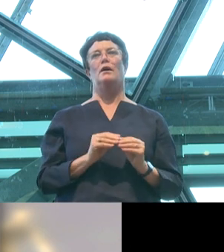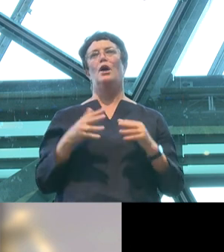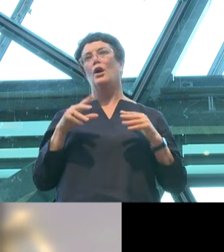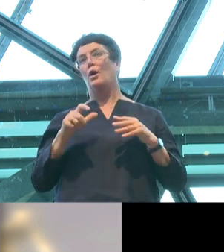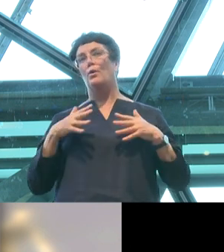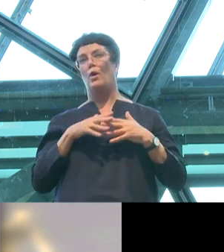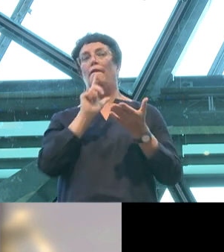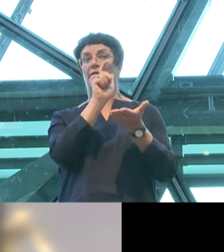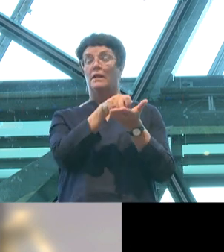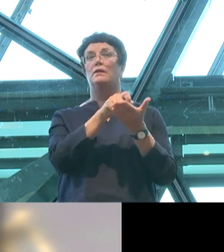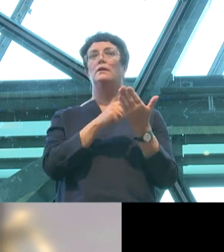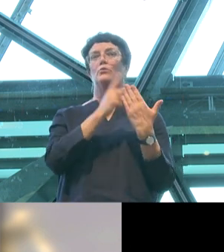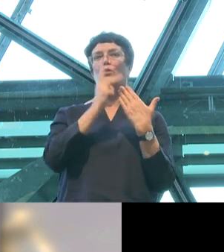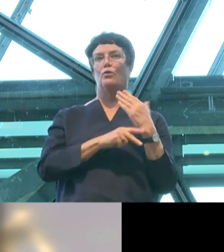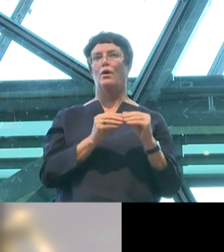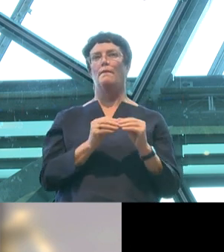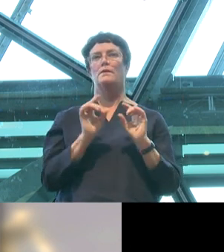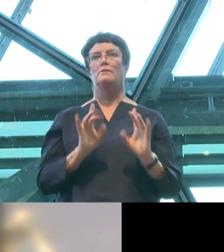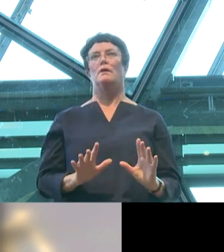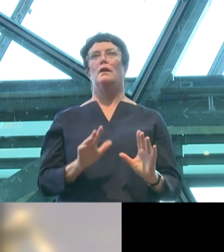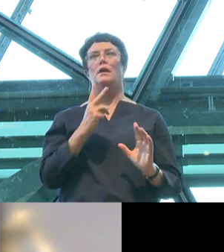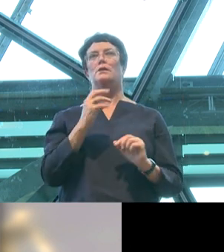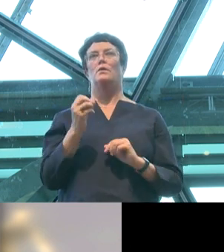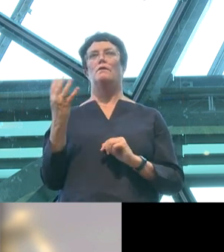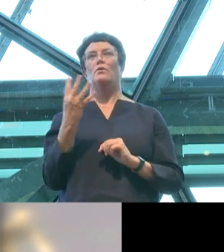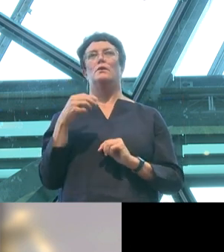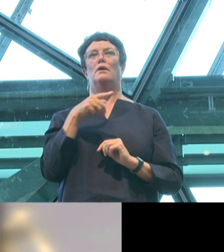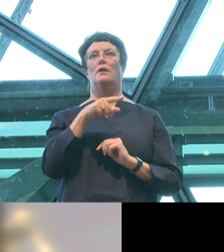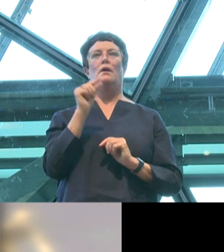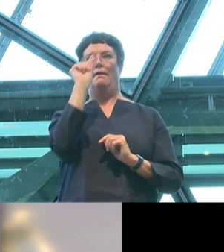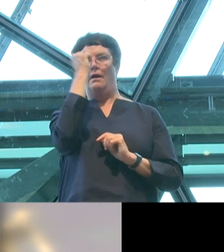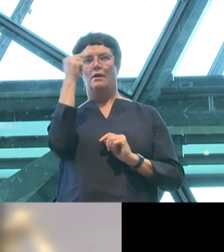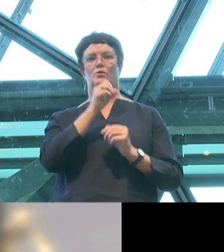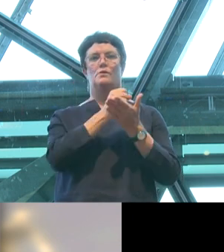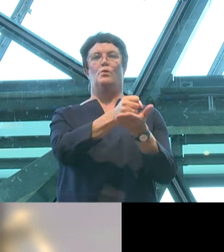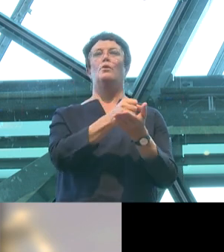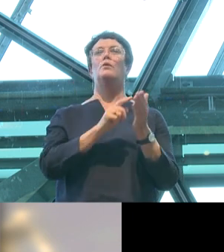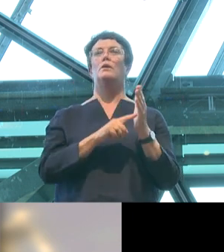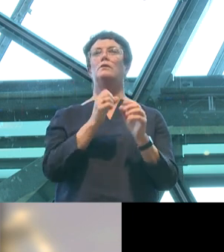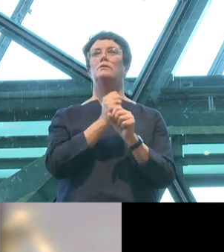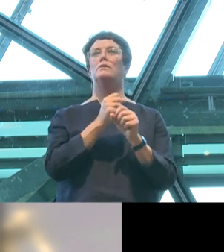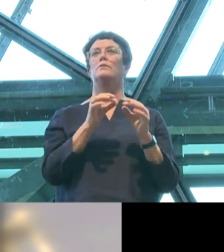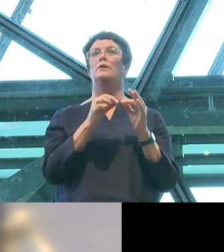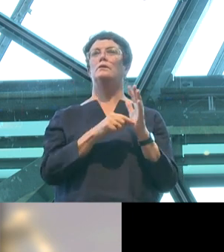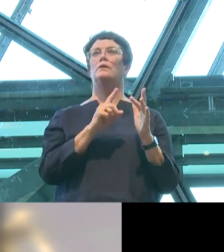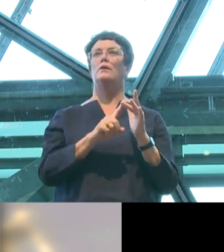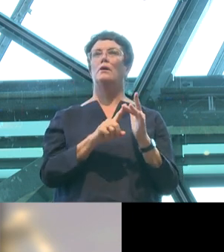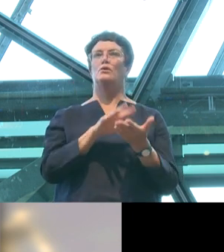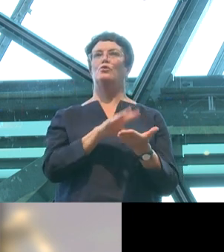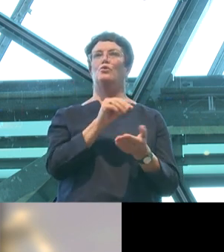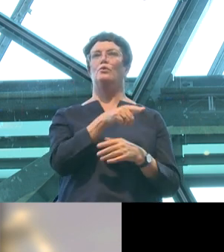launched in 2014 to support LGBTIQ students. And this was an initiative that was inexpensive.